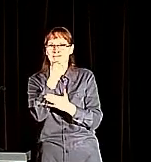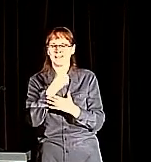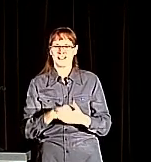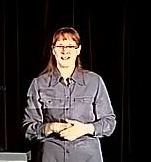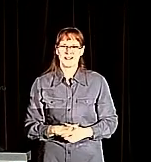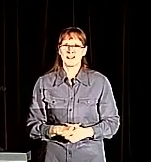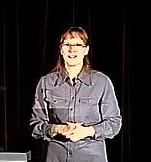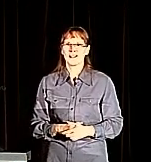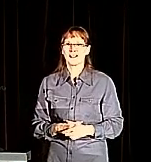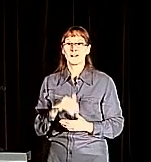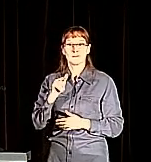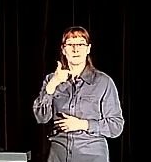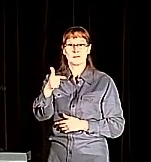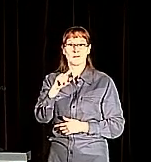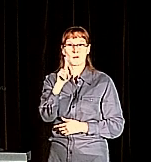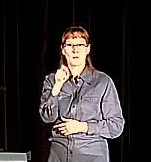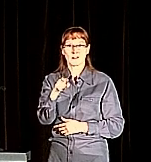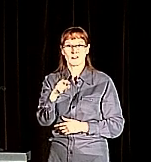Next question.